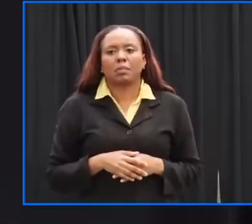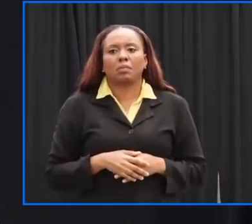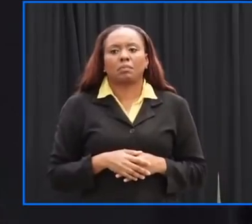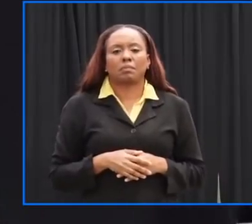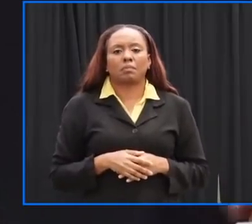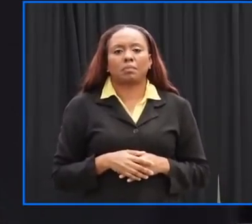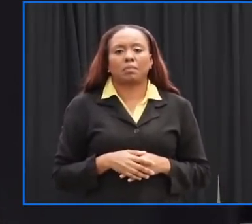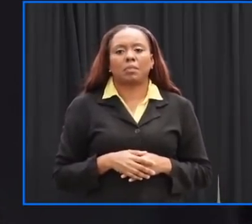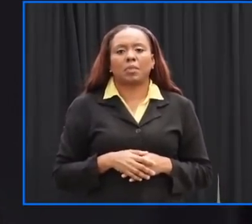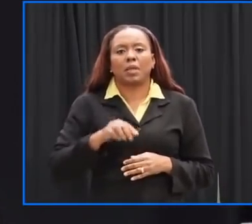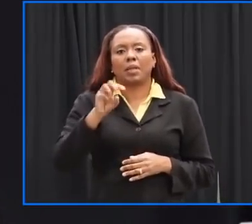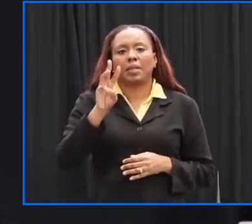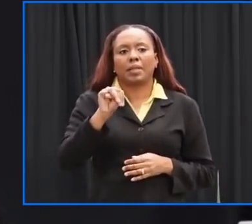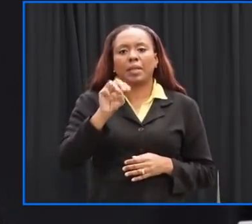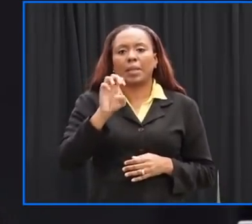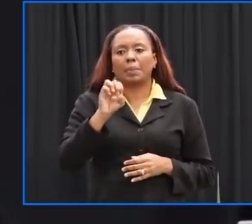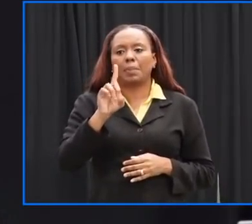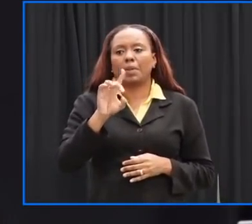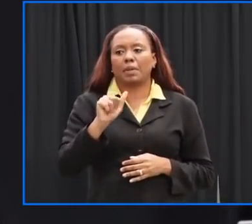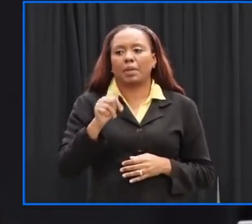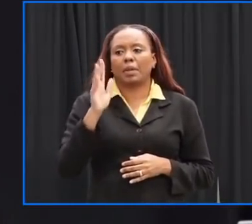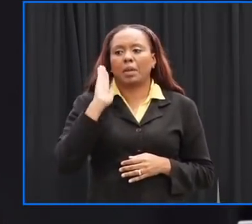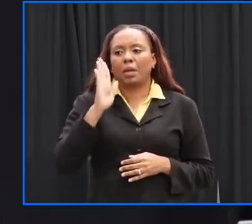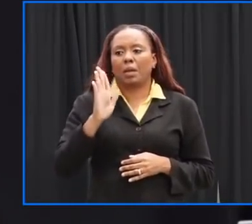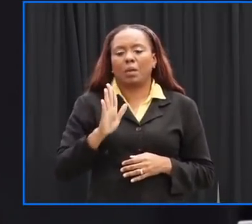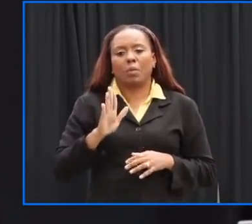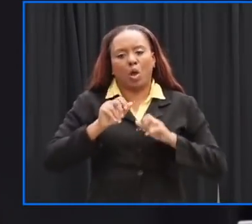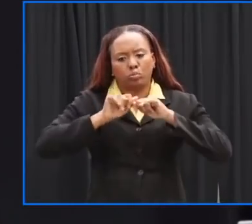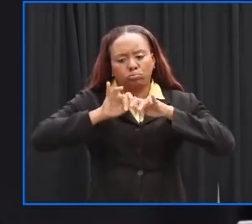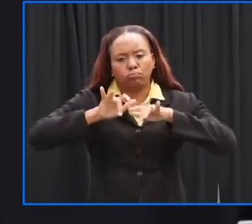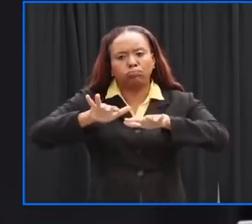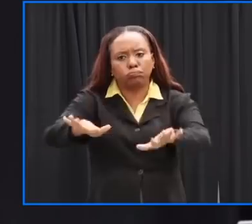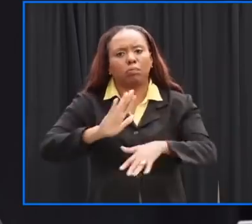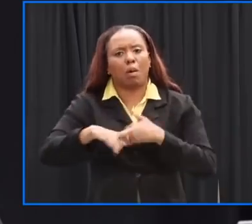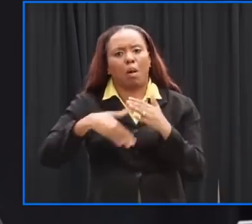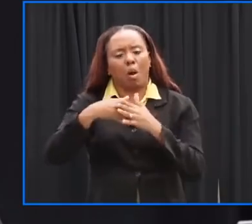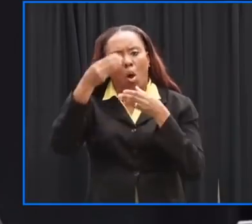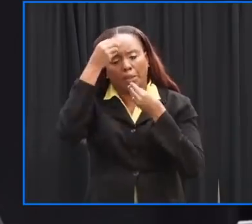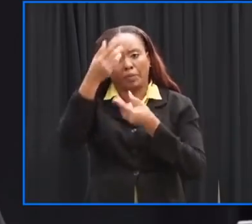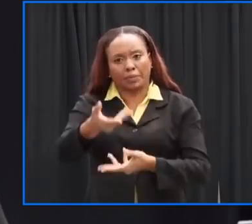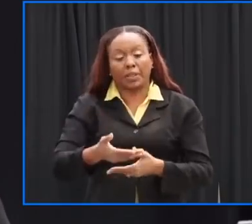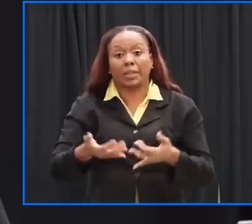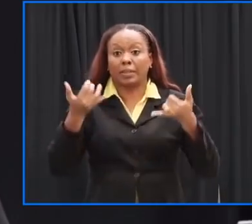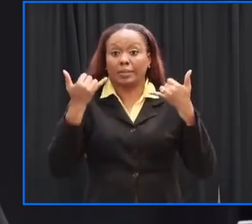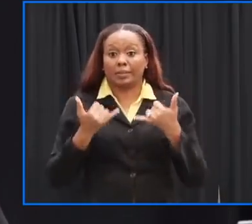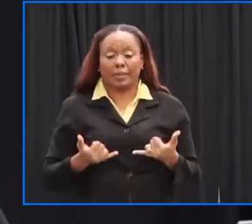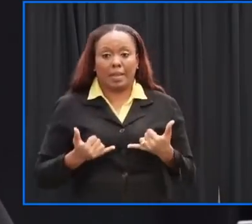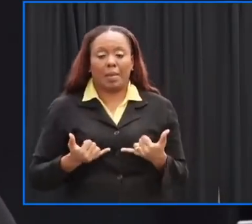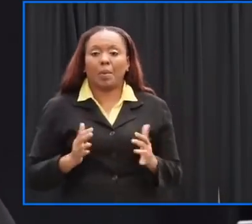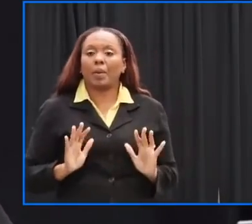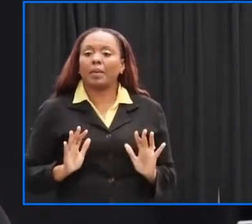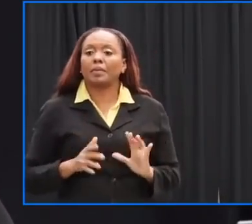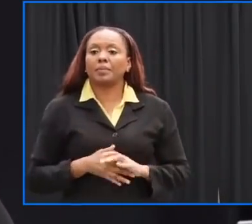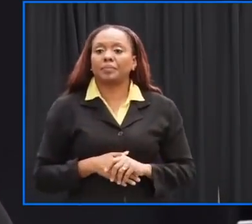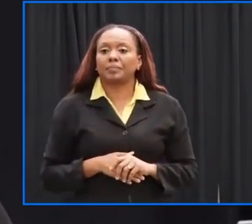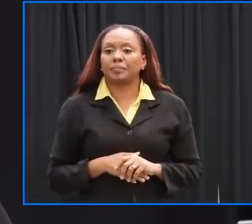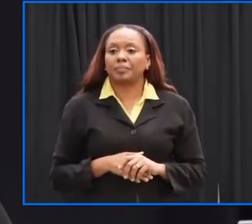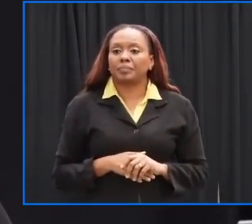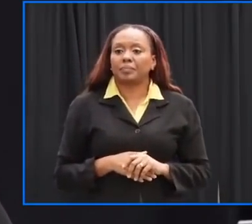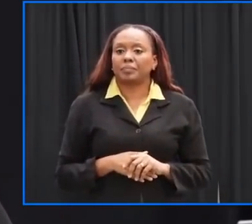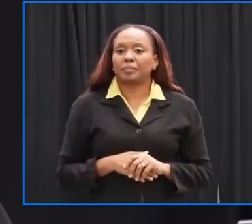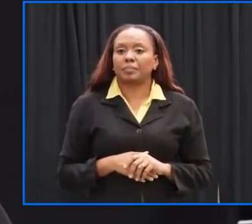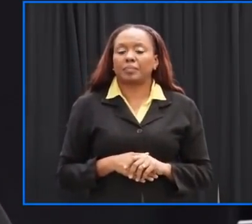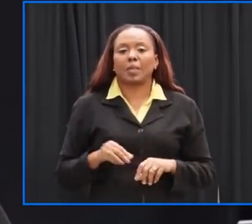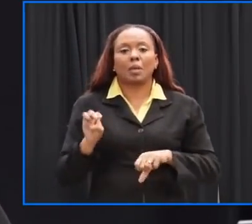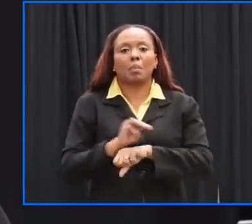but also members of the media in order to be able to get that repetition going at this stage um i'd like to